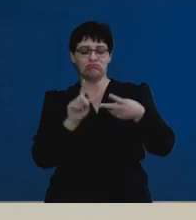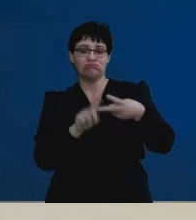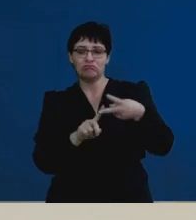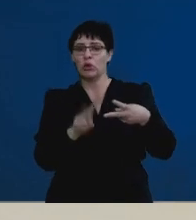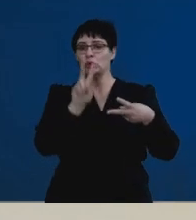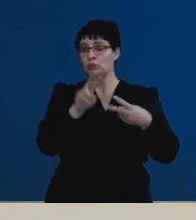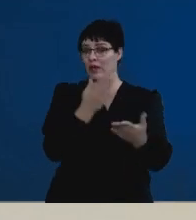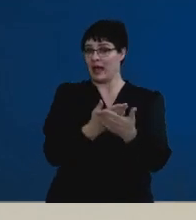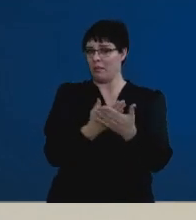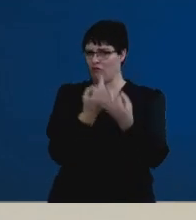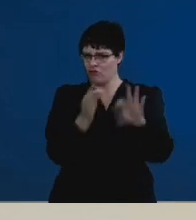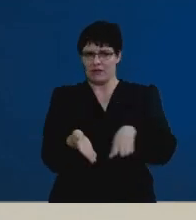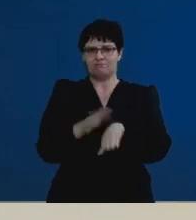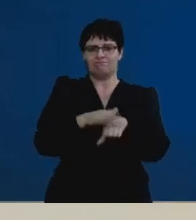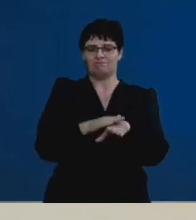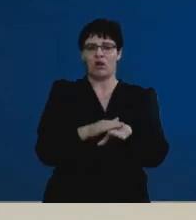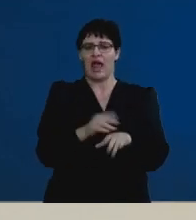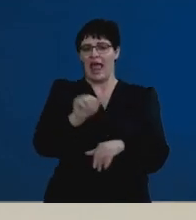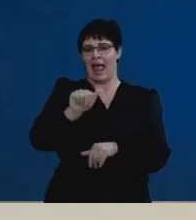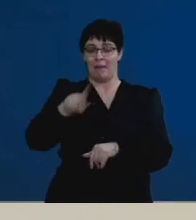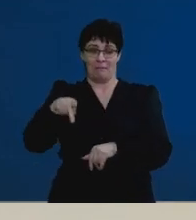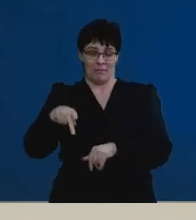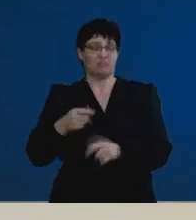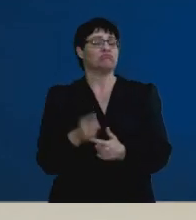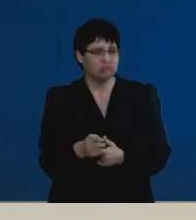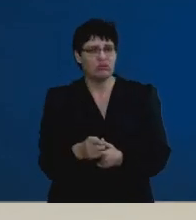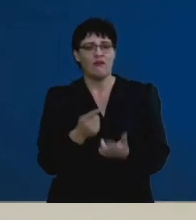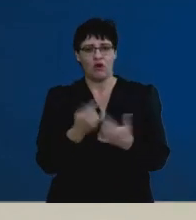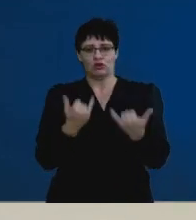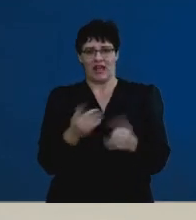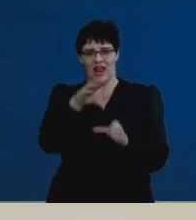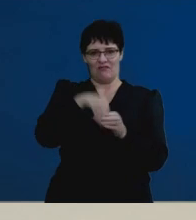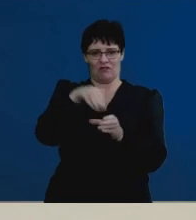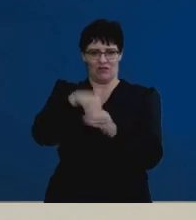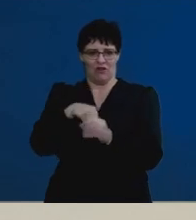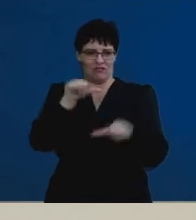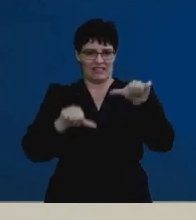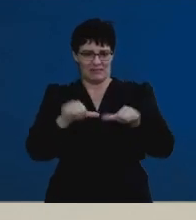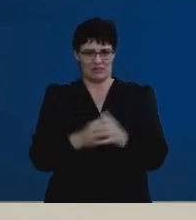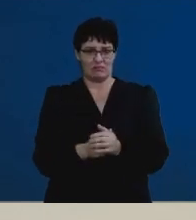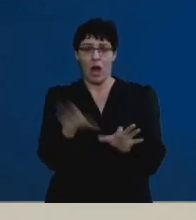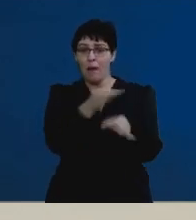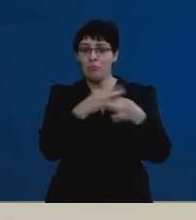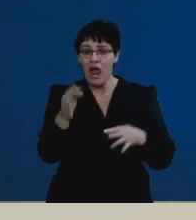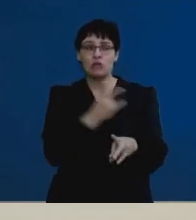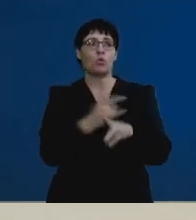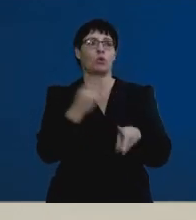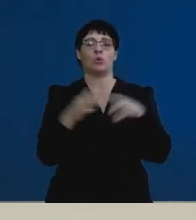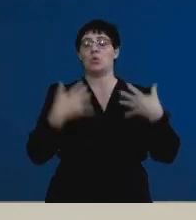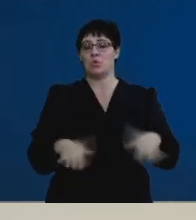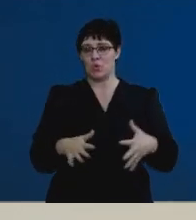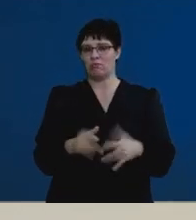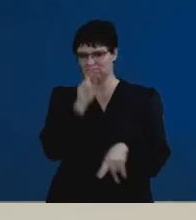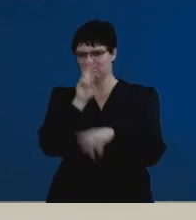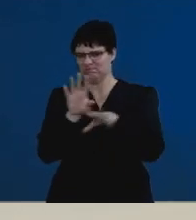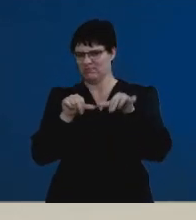app for free on your app store to take part on today's assessment. There are so many prizes to be won so do stay tuned.